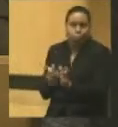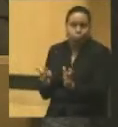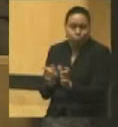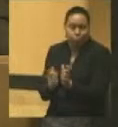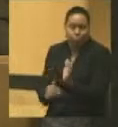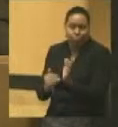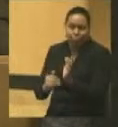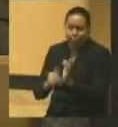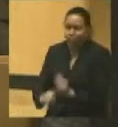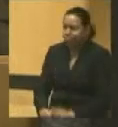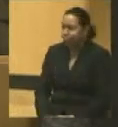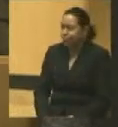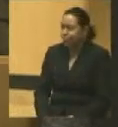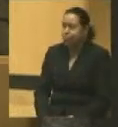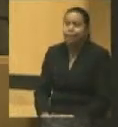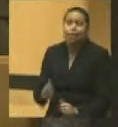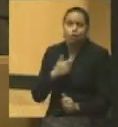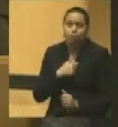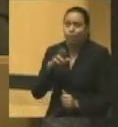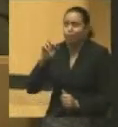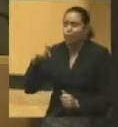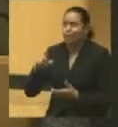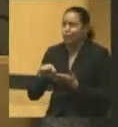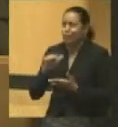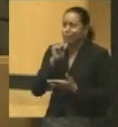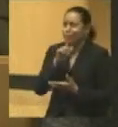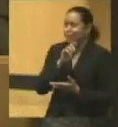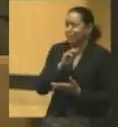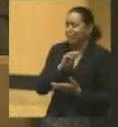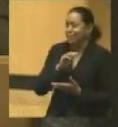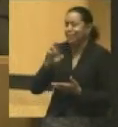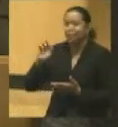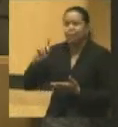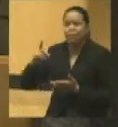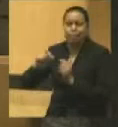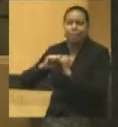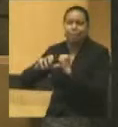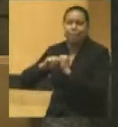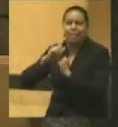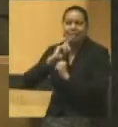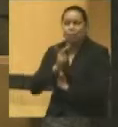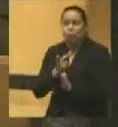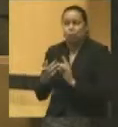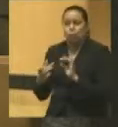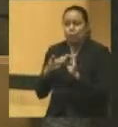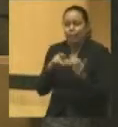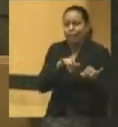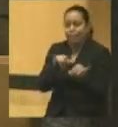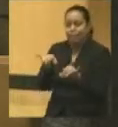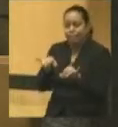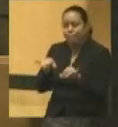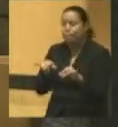And, excuse me, that's any Republican newspaper. That's what the Republicans wanted to do, was associate V'Landingham and